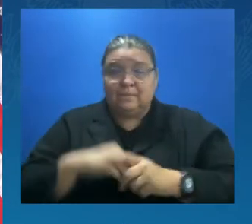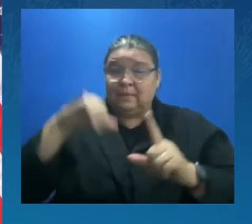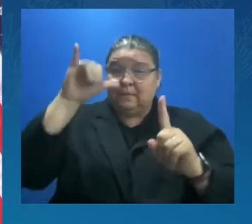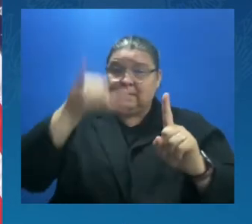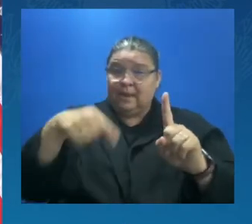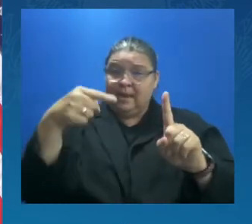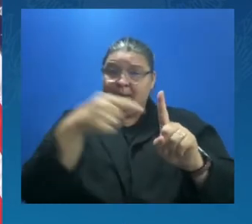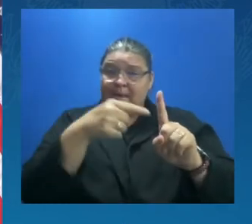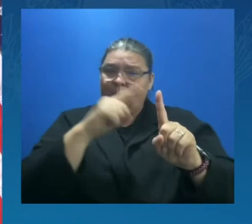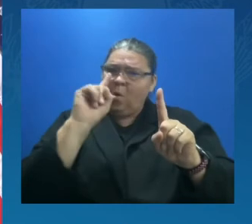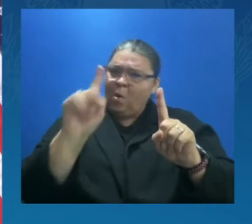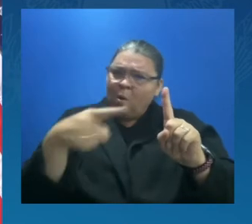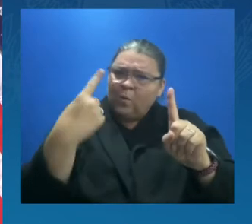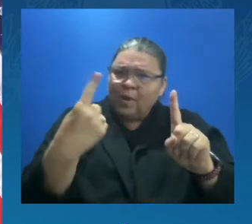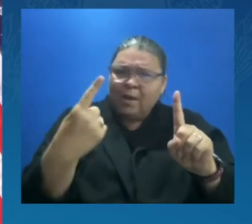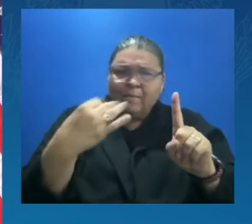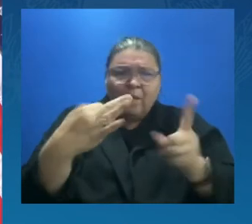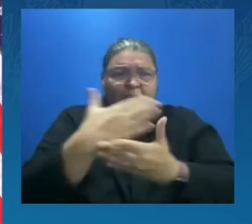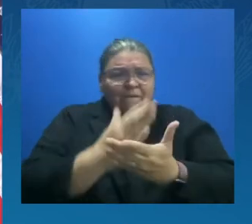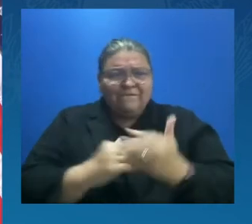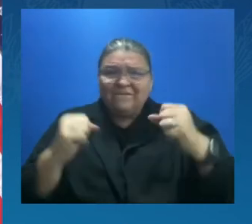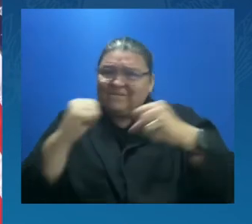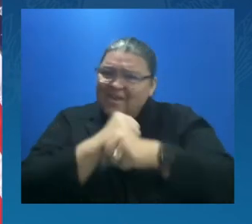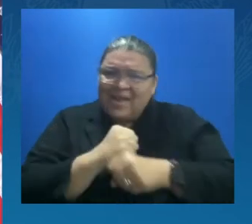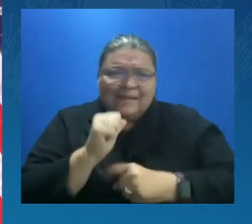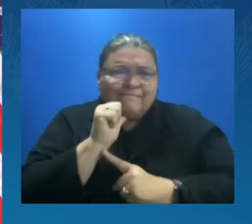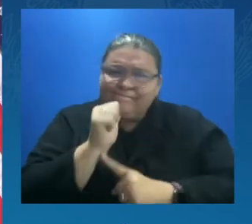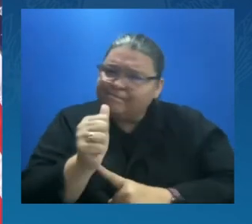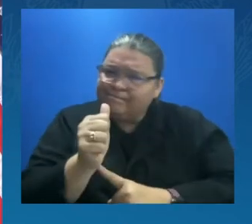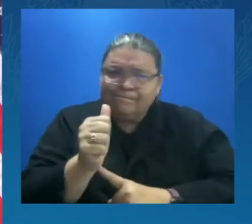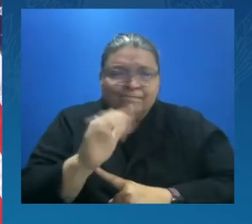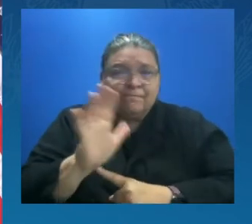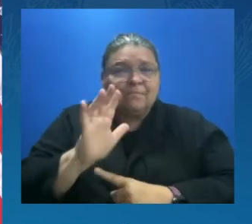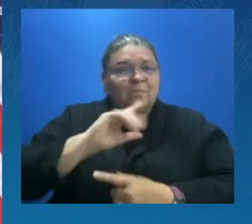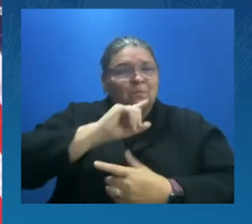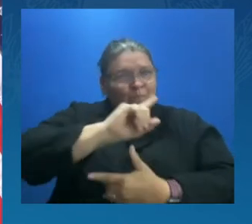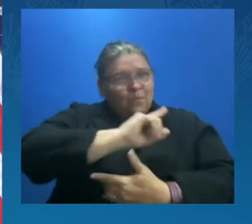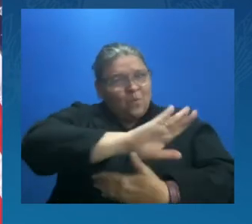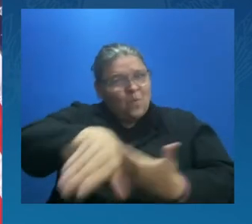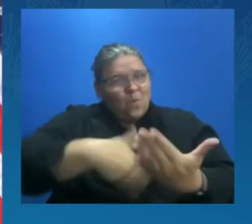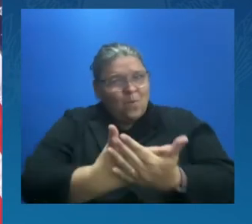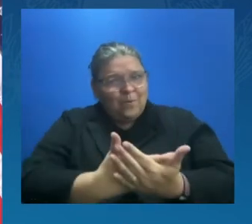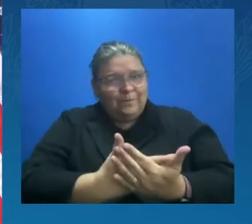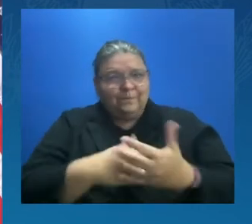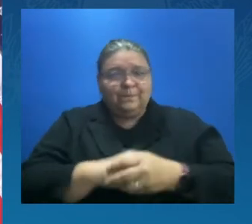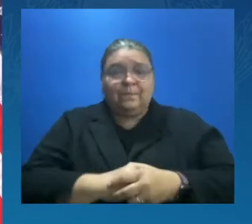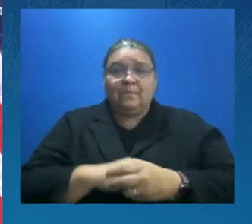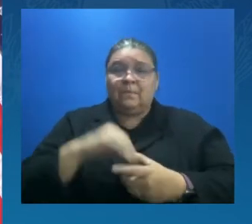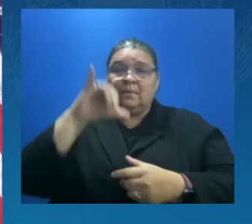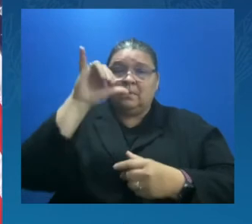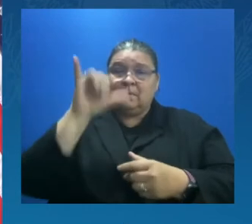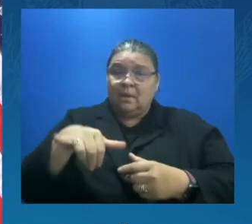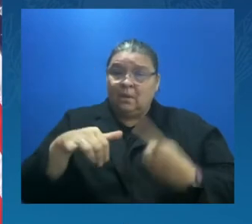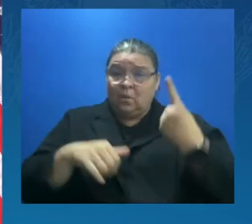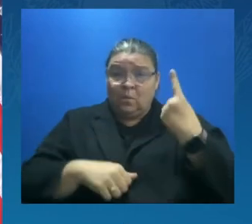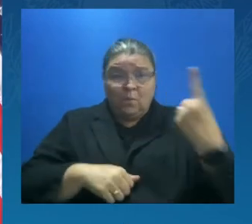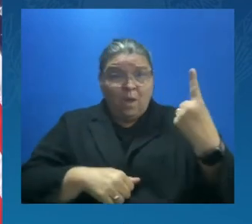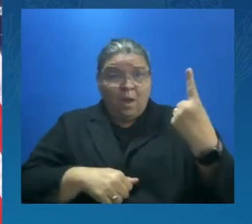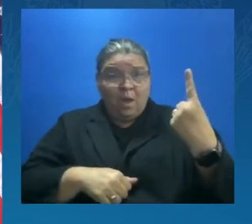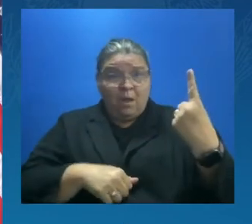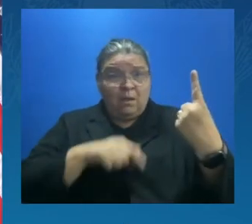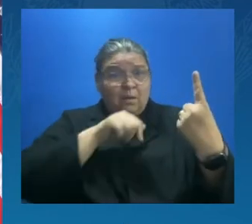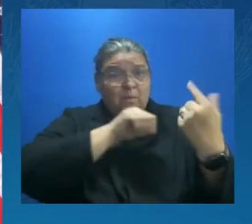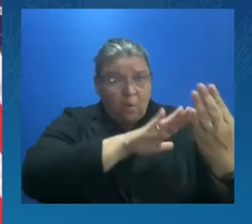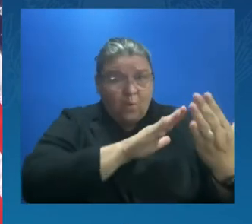The most effective way to protect our nation is not only to address the effects of